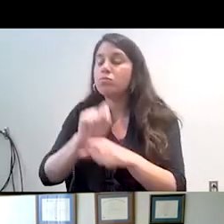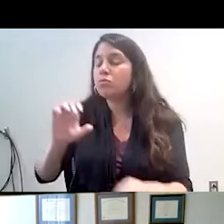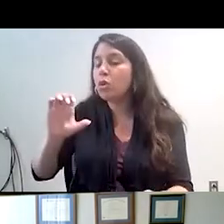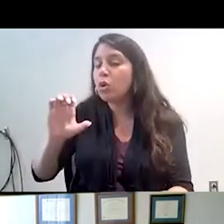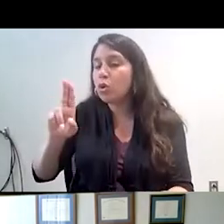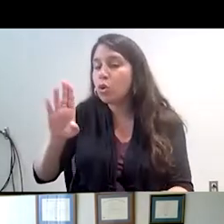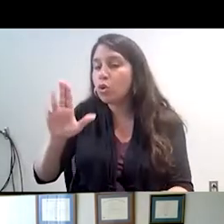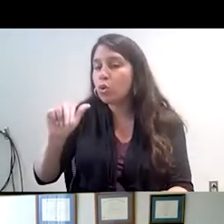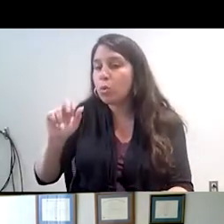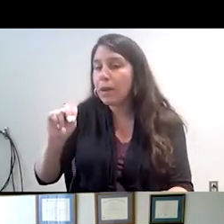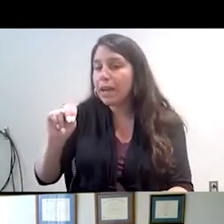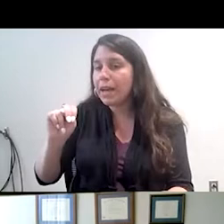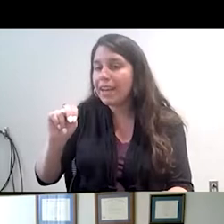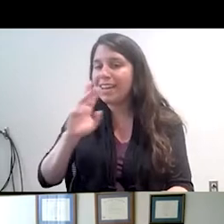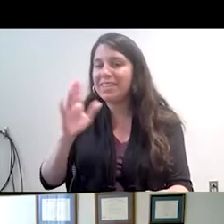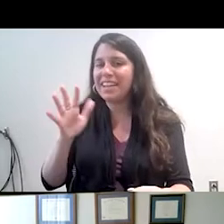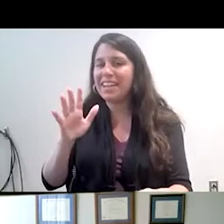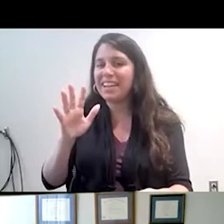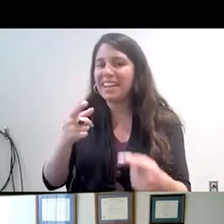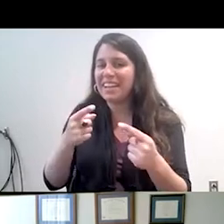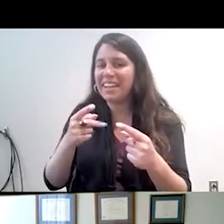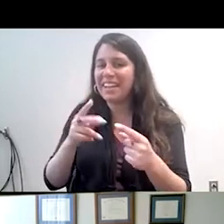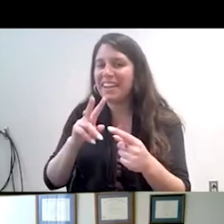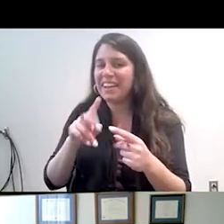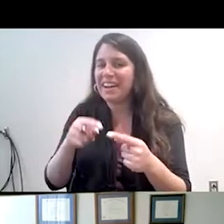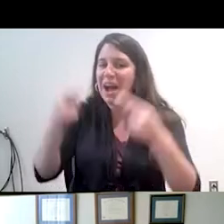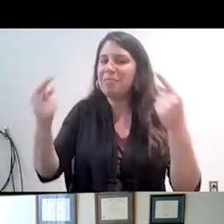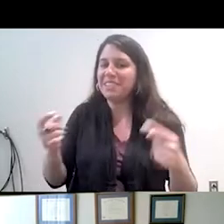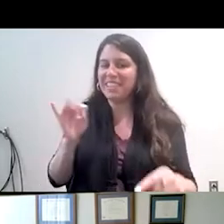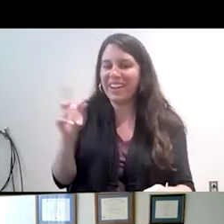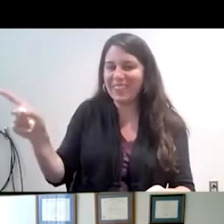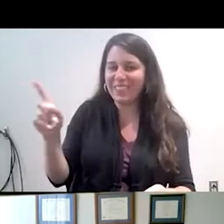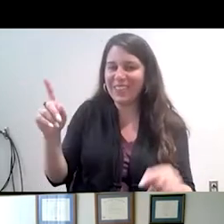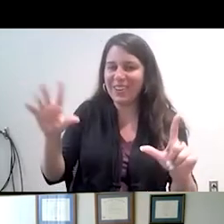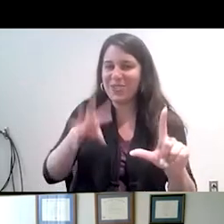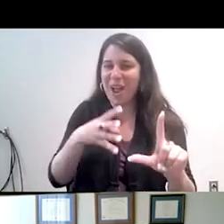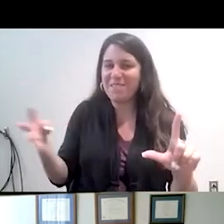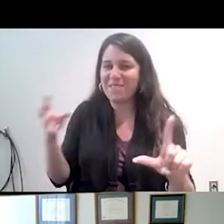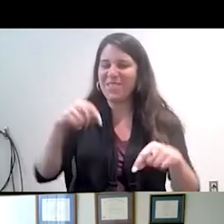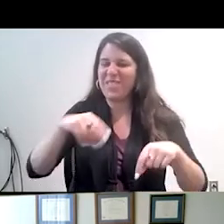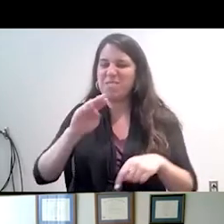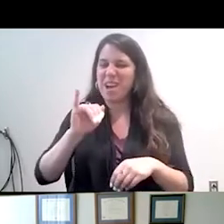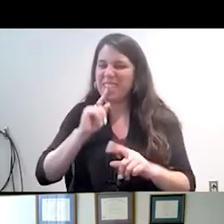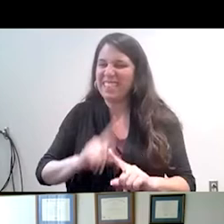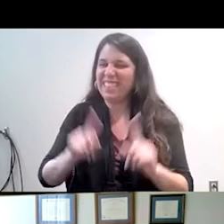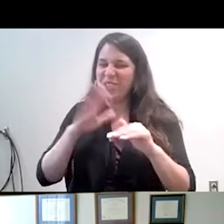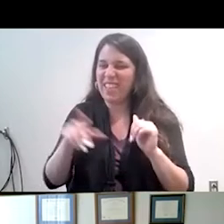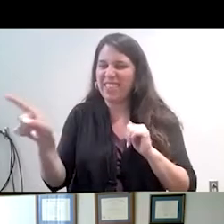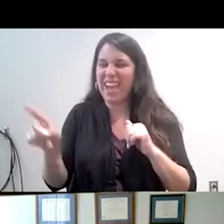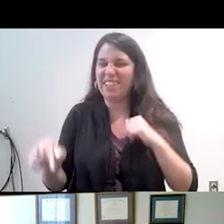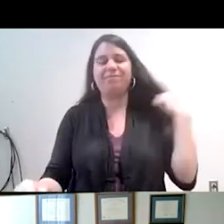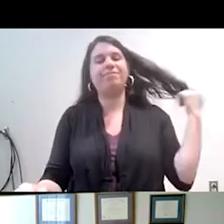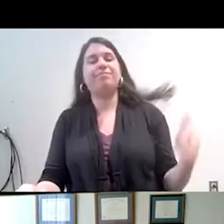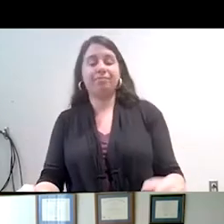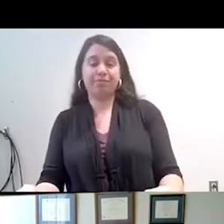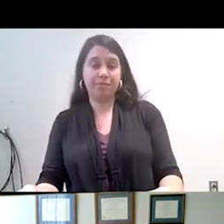we're sort of almost an inverse, we have very few Latinos of Mexican descent. And so as you can see, Latinos are